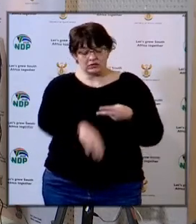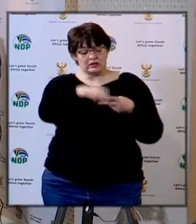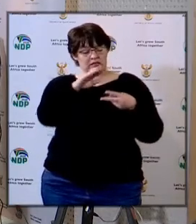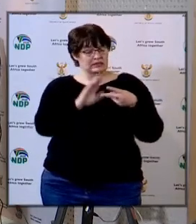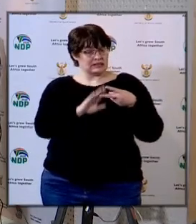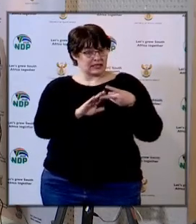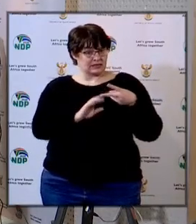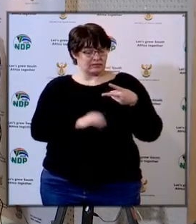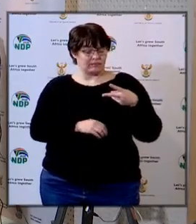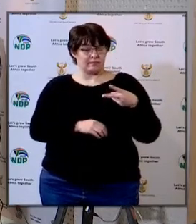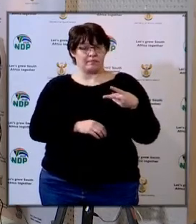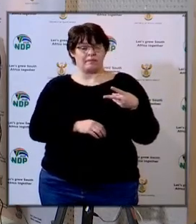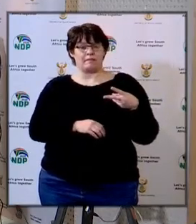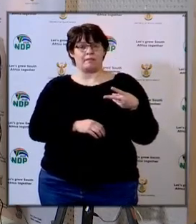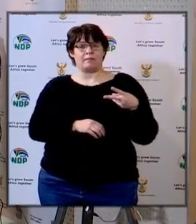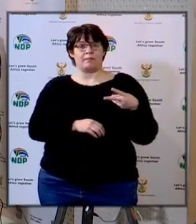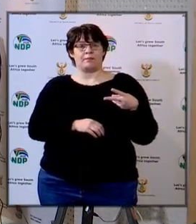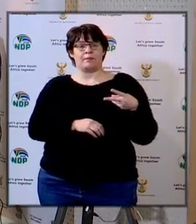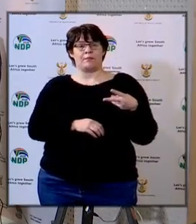she's also asking